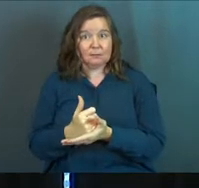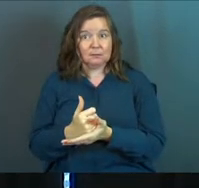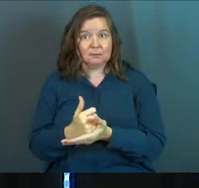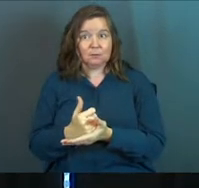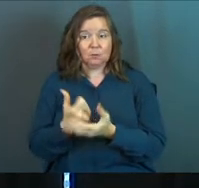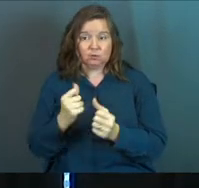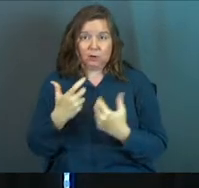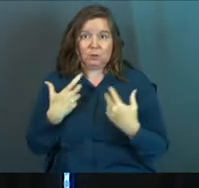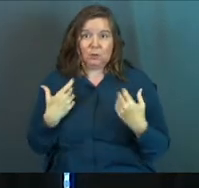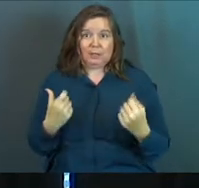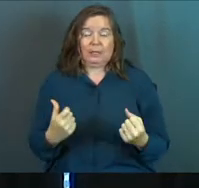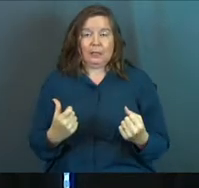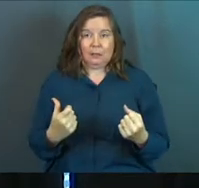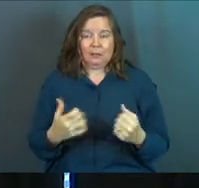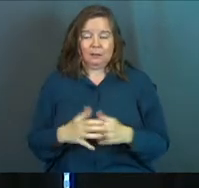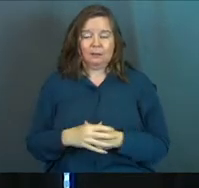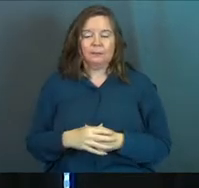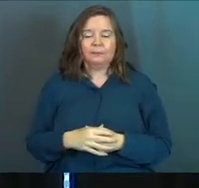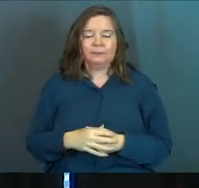Trying to heal.